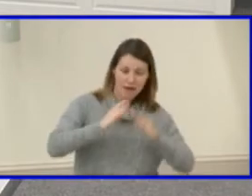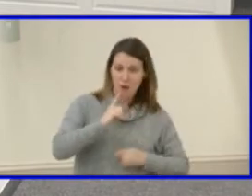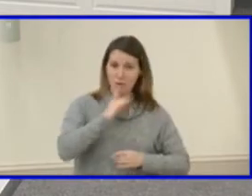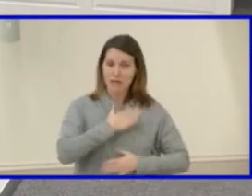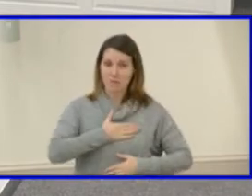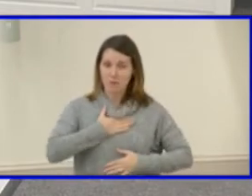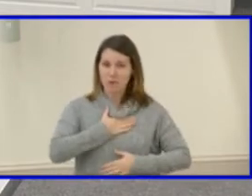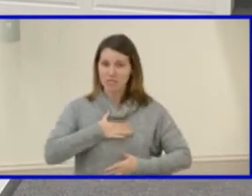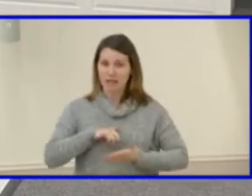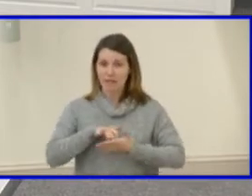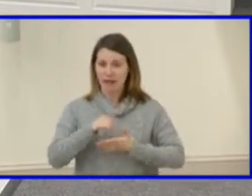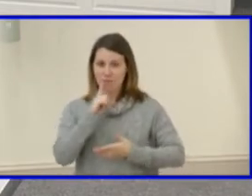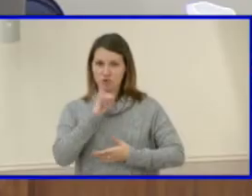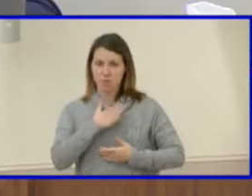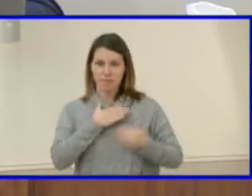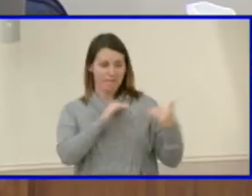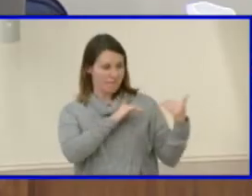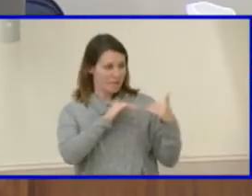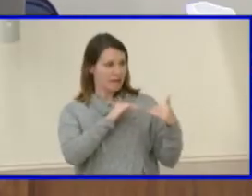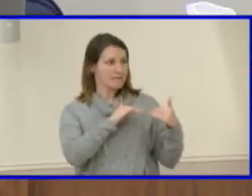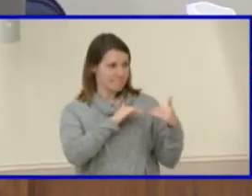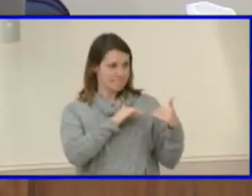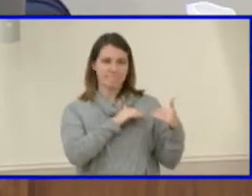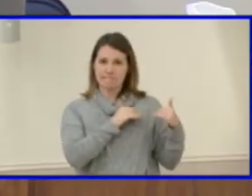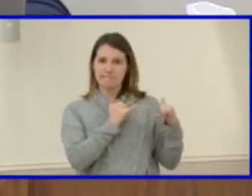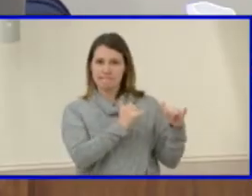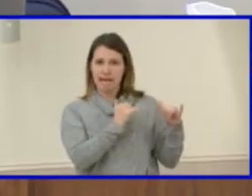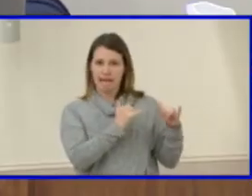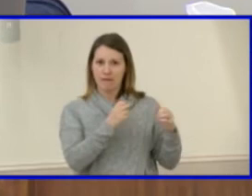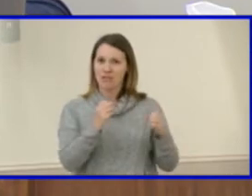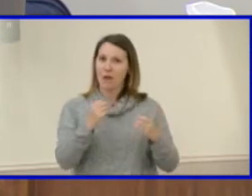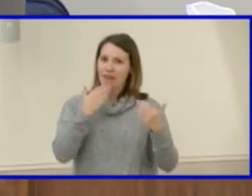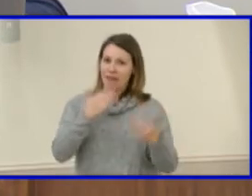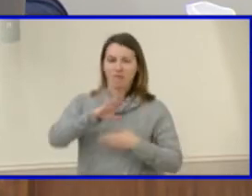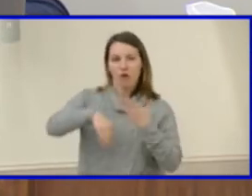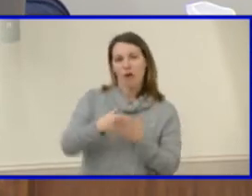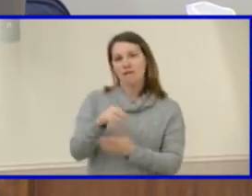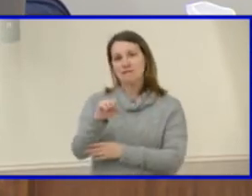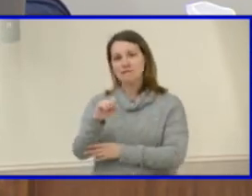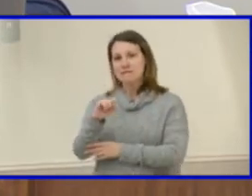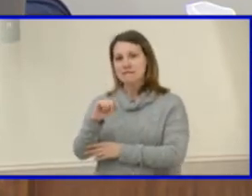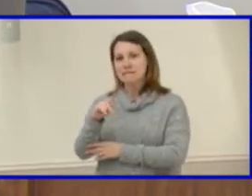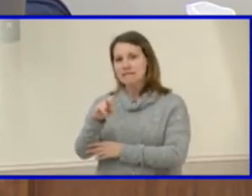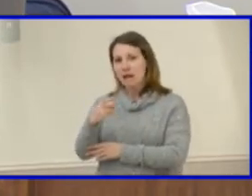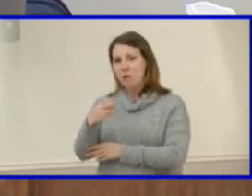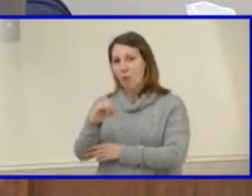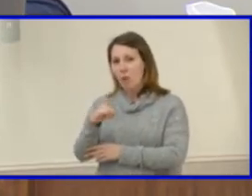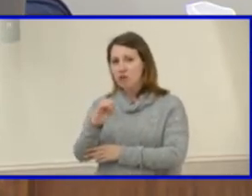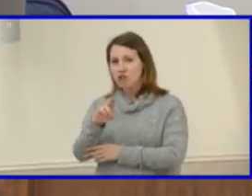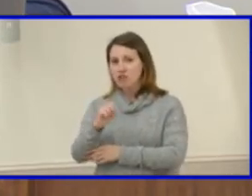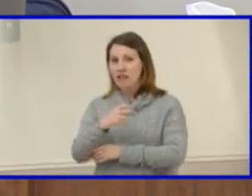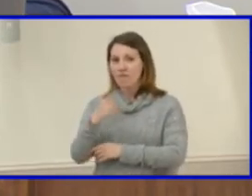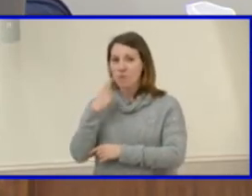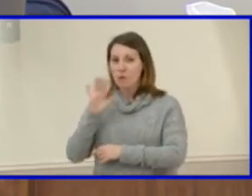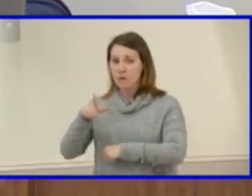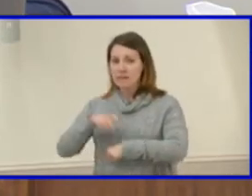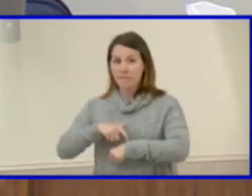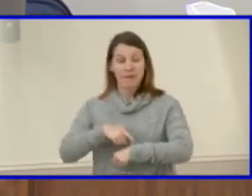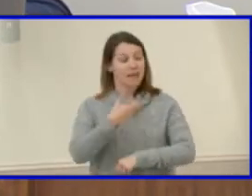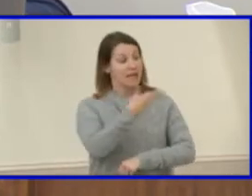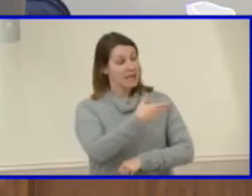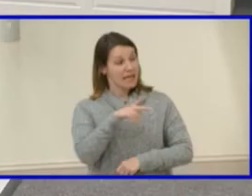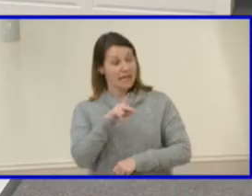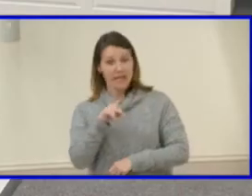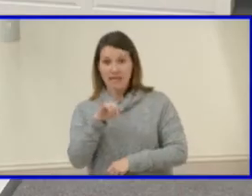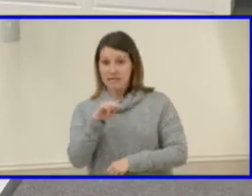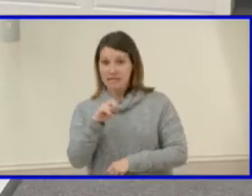my peers feel the same way. So thank you, and for all the stakeholders and Dr. Teigen as well. I'm going start to my right with Ms. Kinsella.